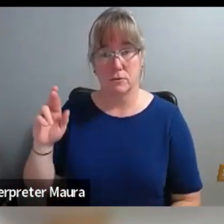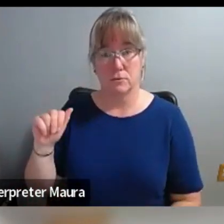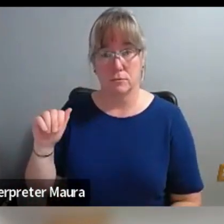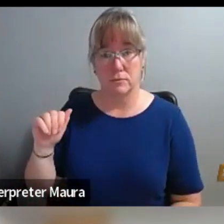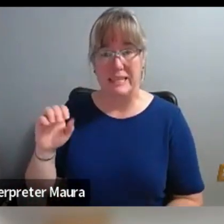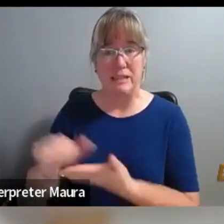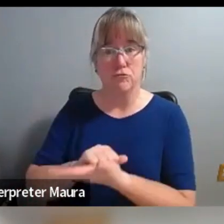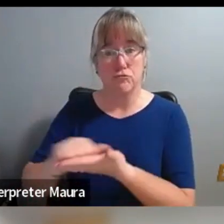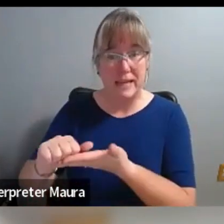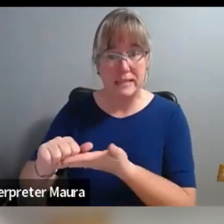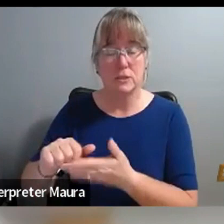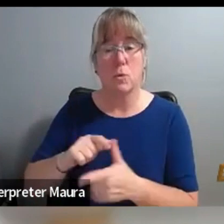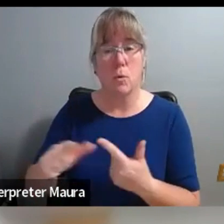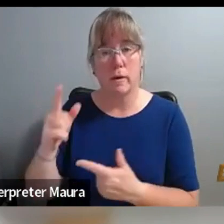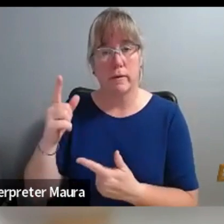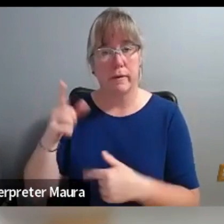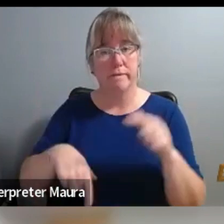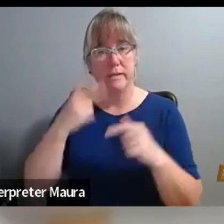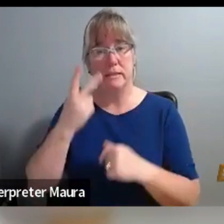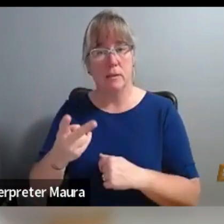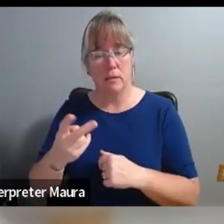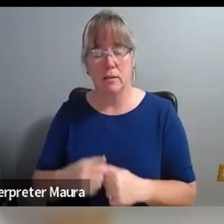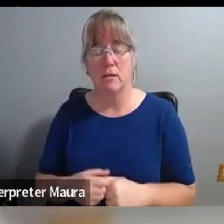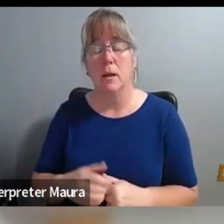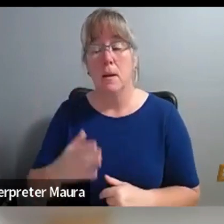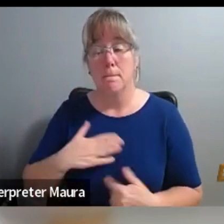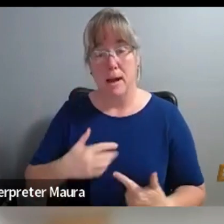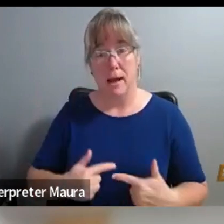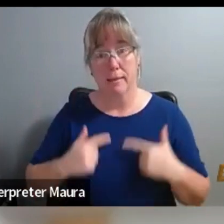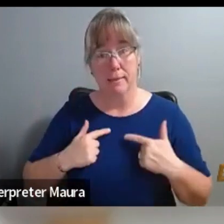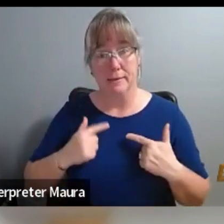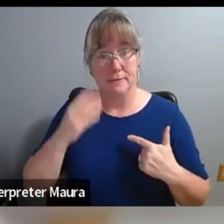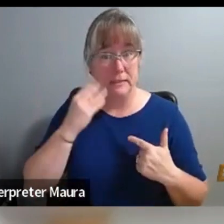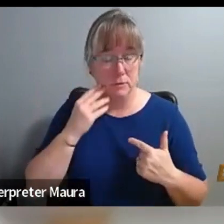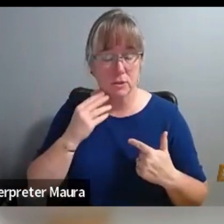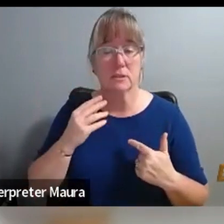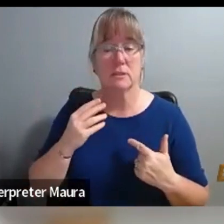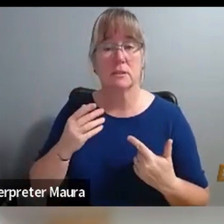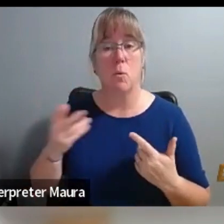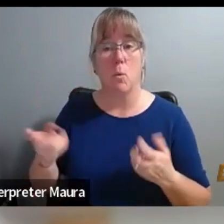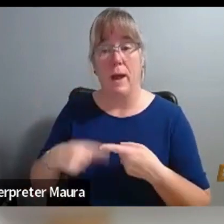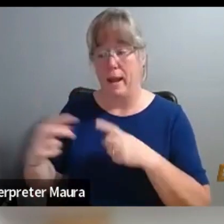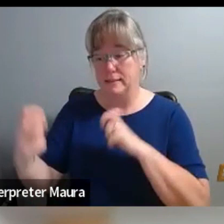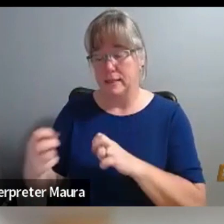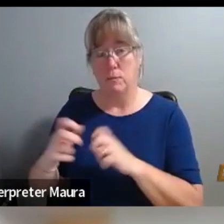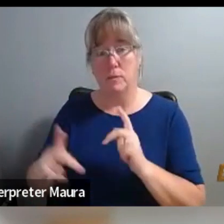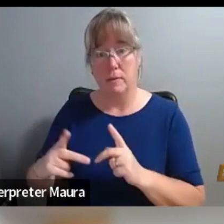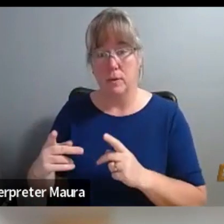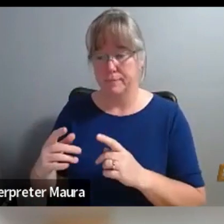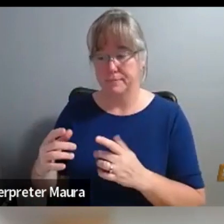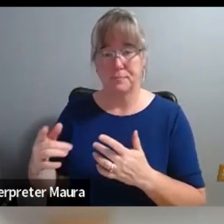So I think my lived experience contributed to the comfort level of some of the people that we had the conversations with.